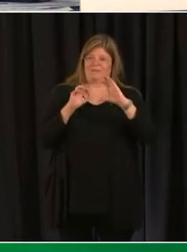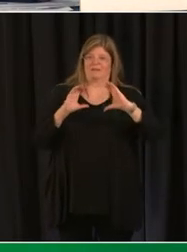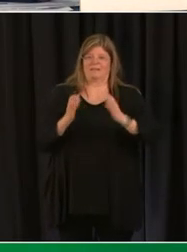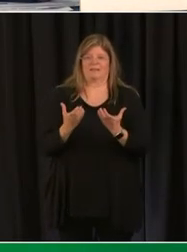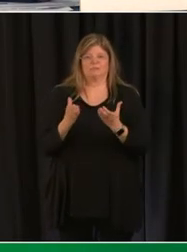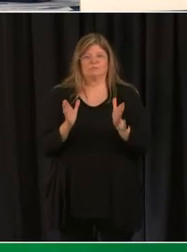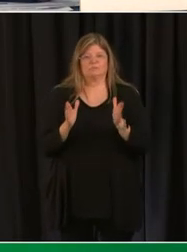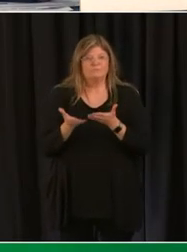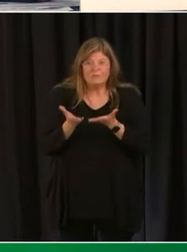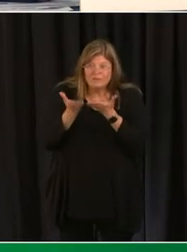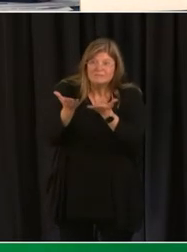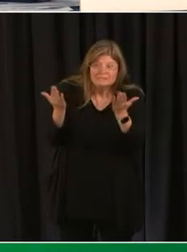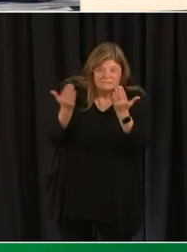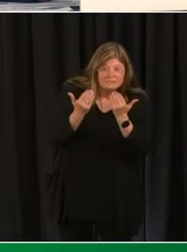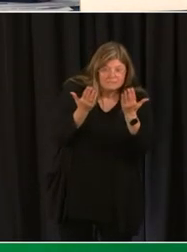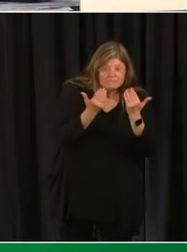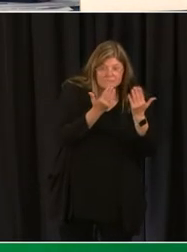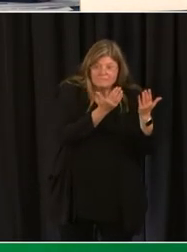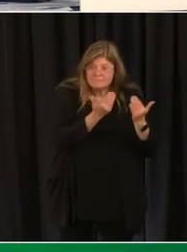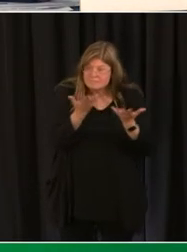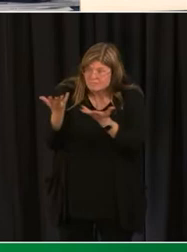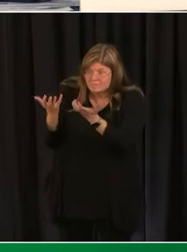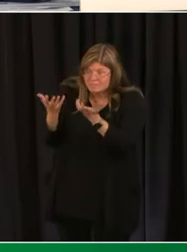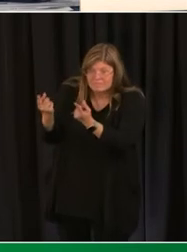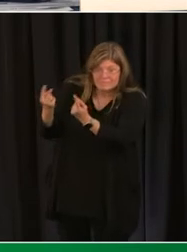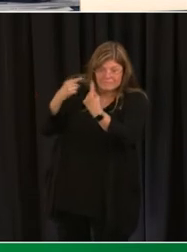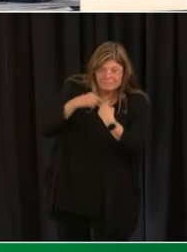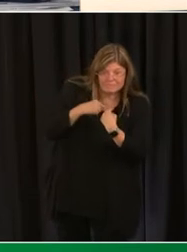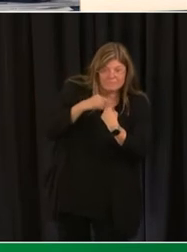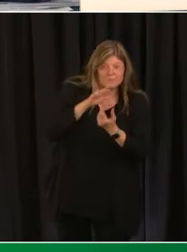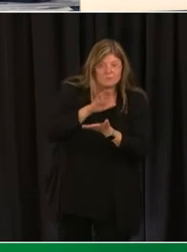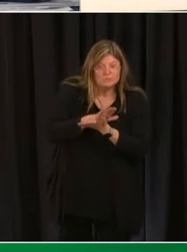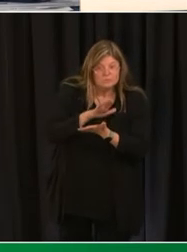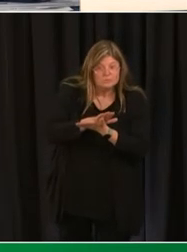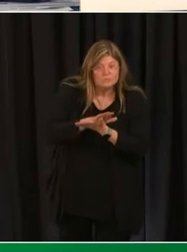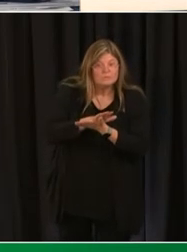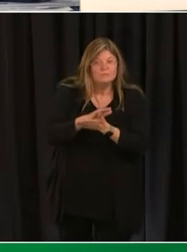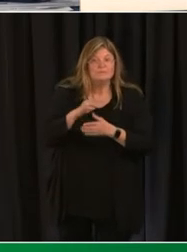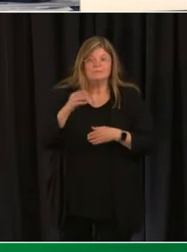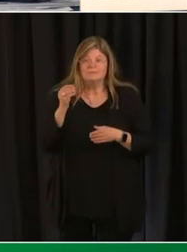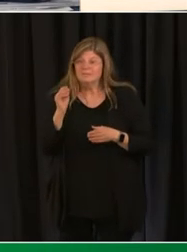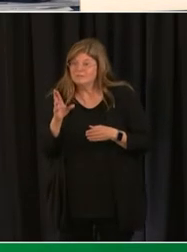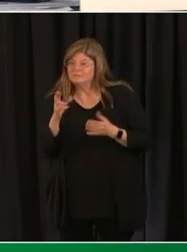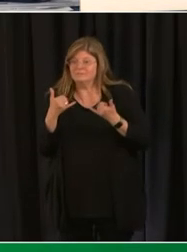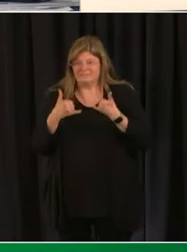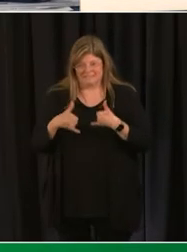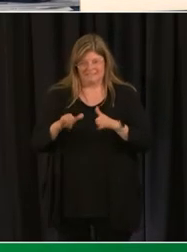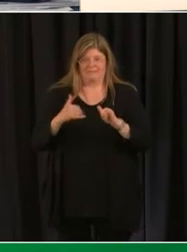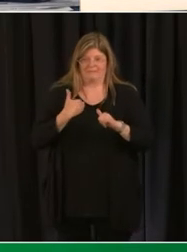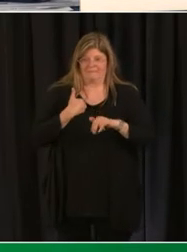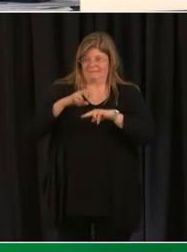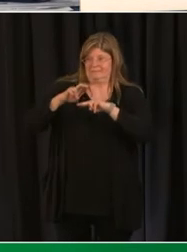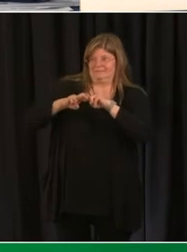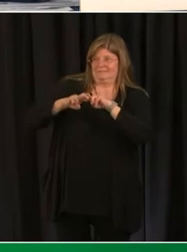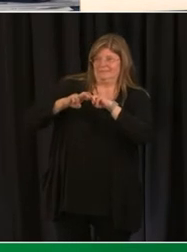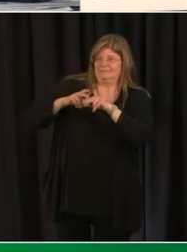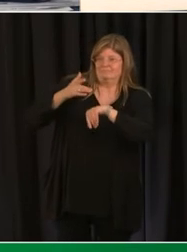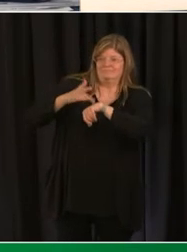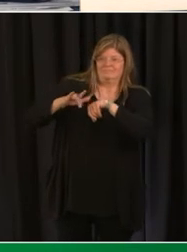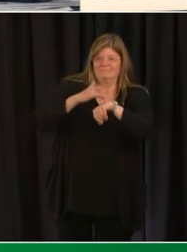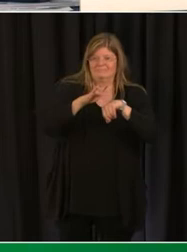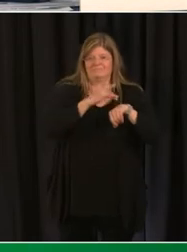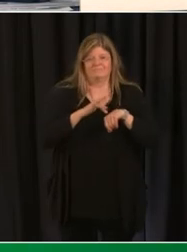and continue to make offers to those families that are in those grade levels or schools that still have seats remaining.